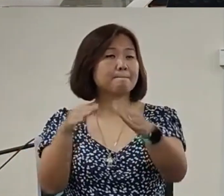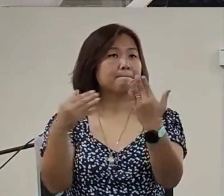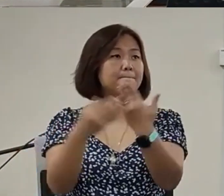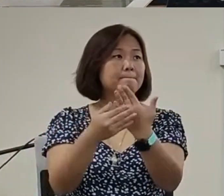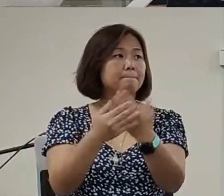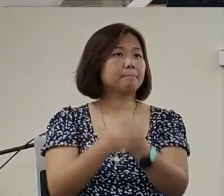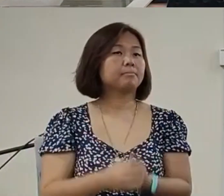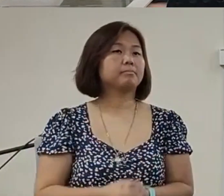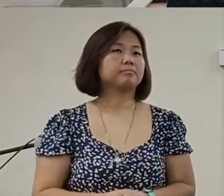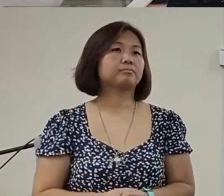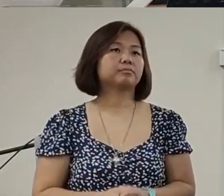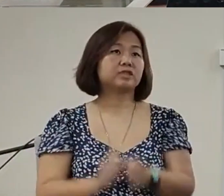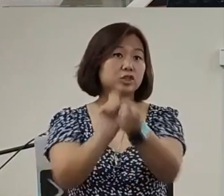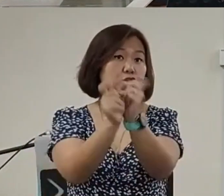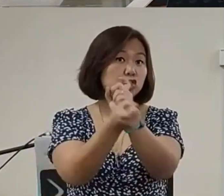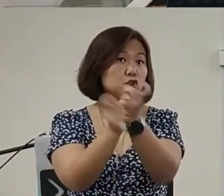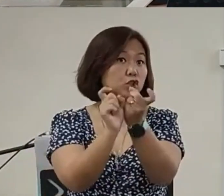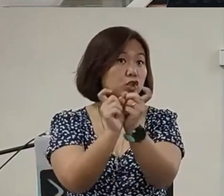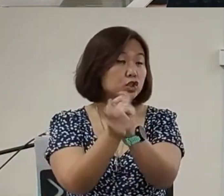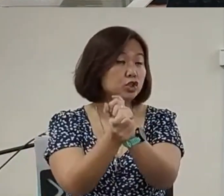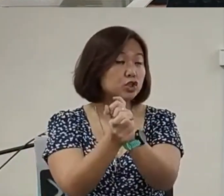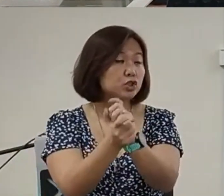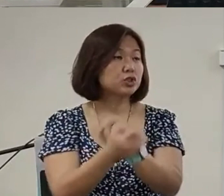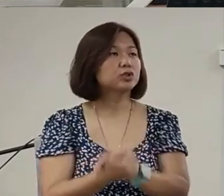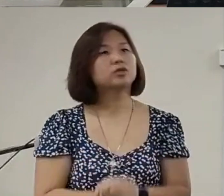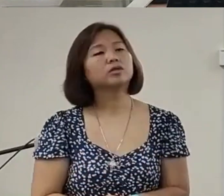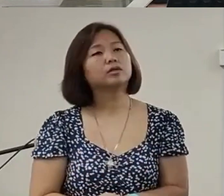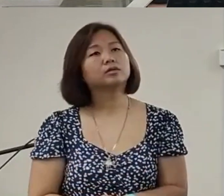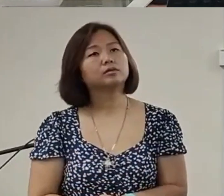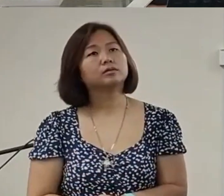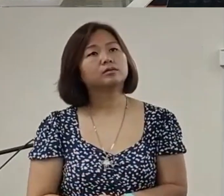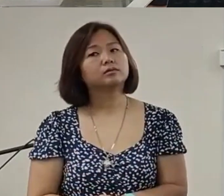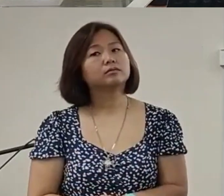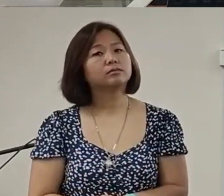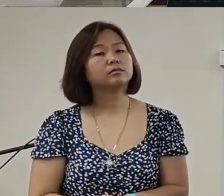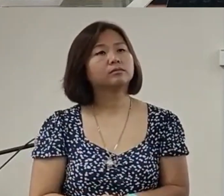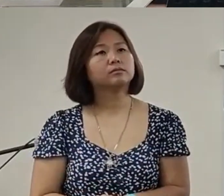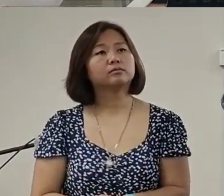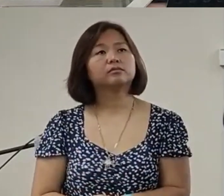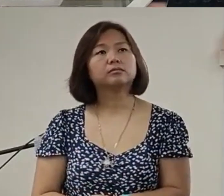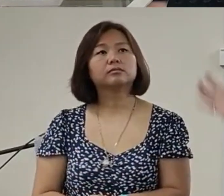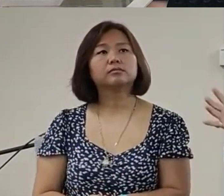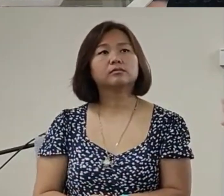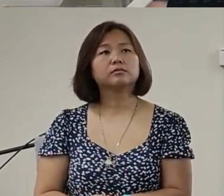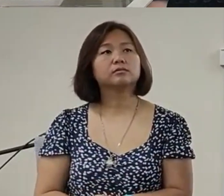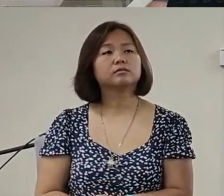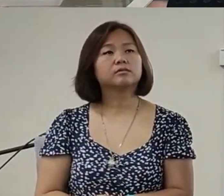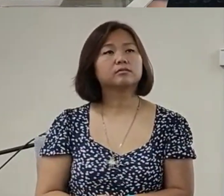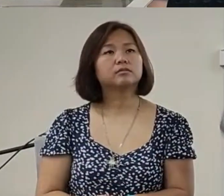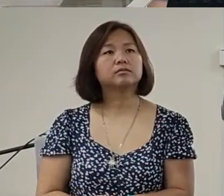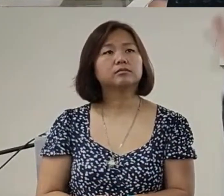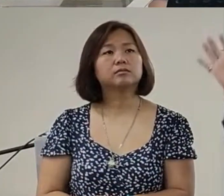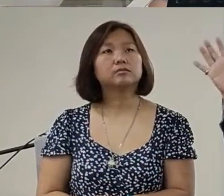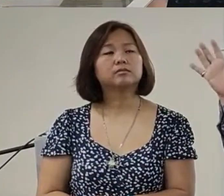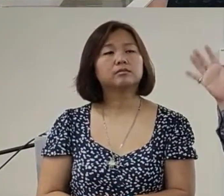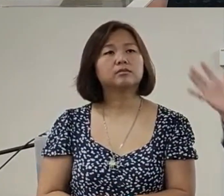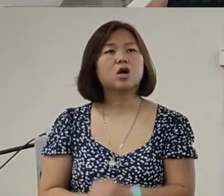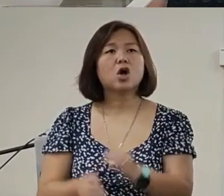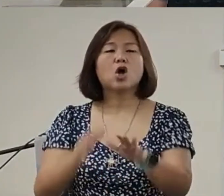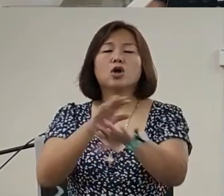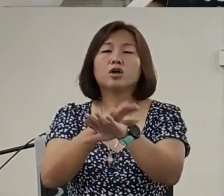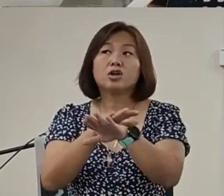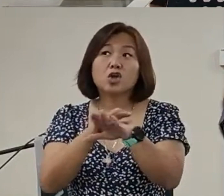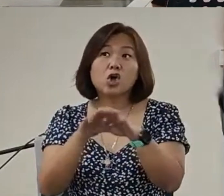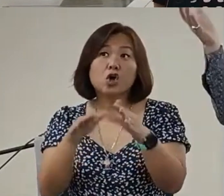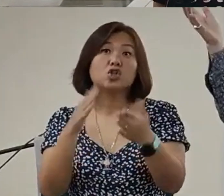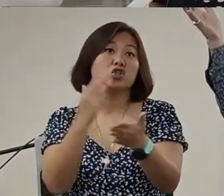there also must be replacement technique now so you're going to stop okay I'm not saying you know you stop everything great if you can stop